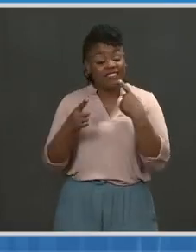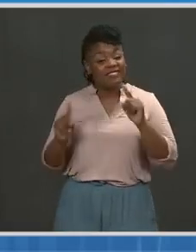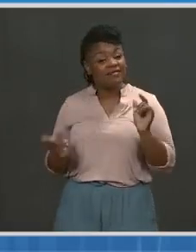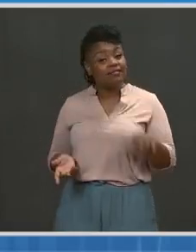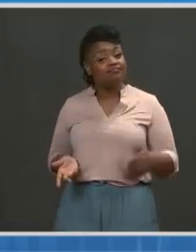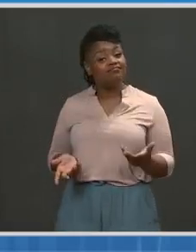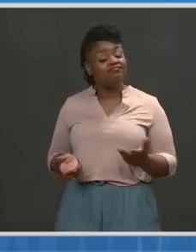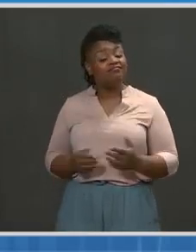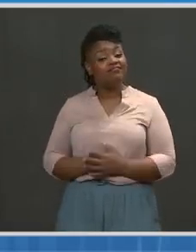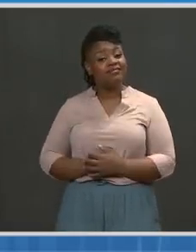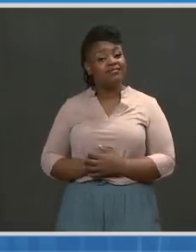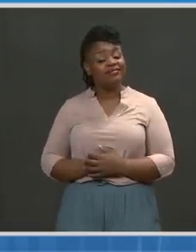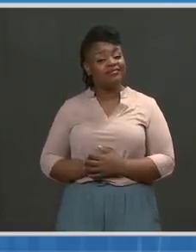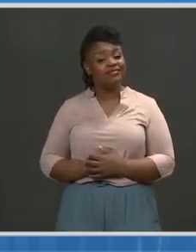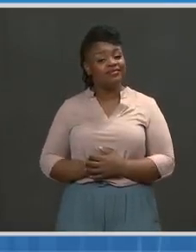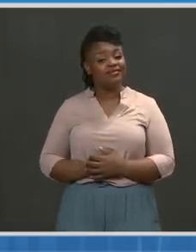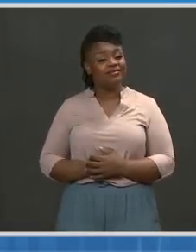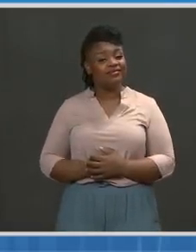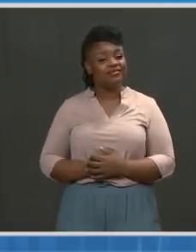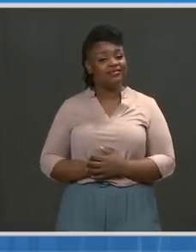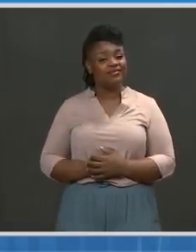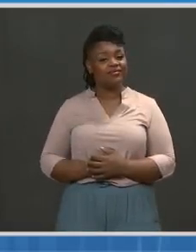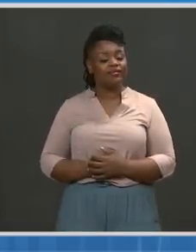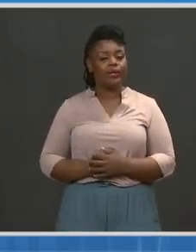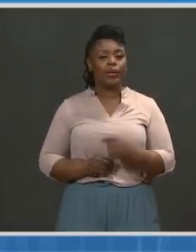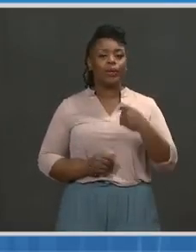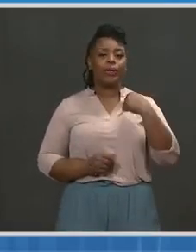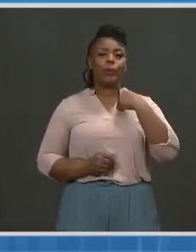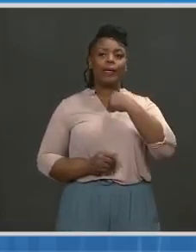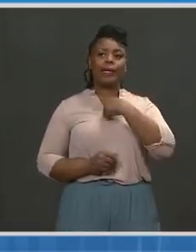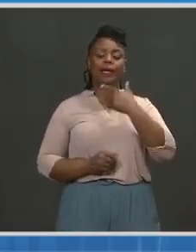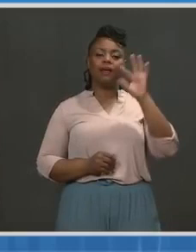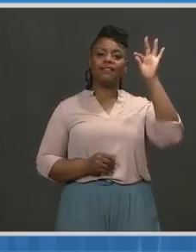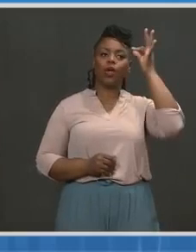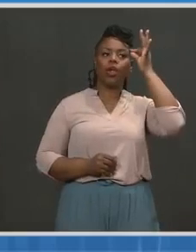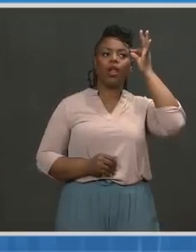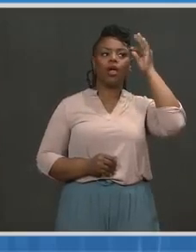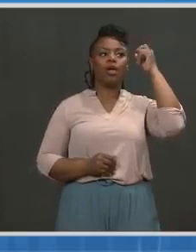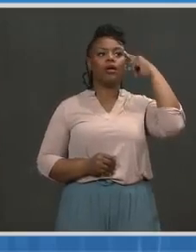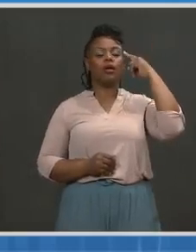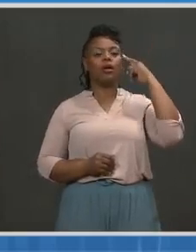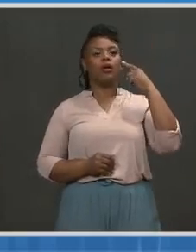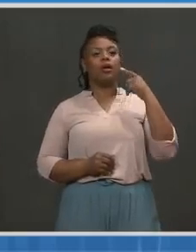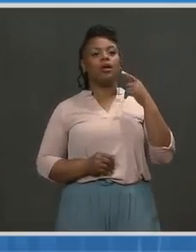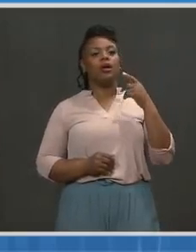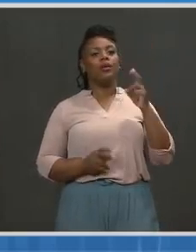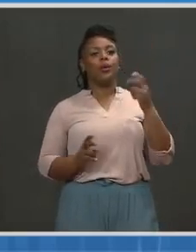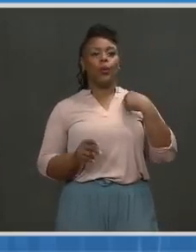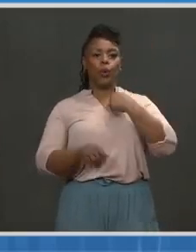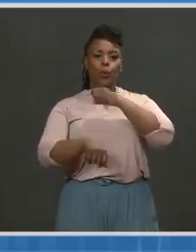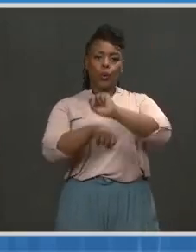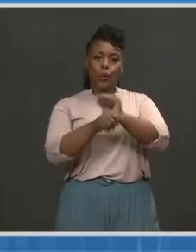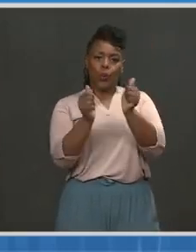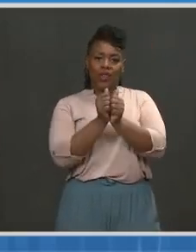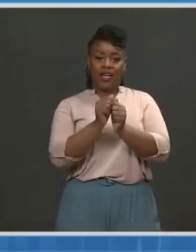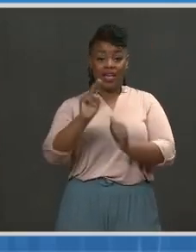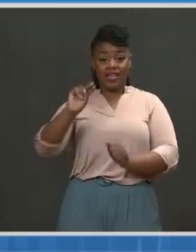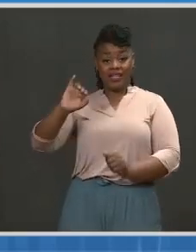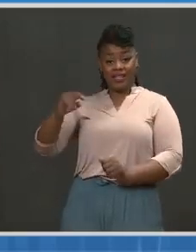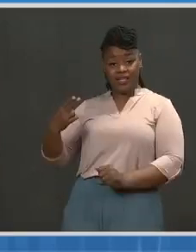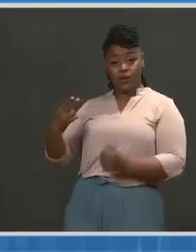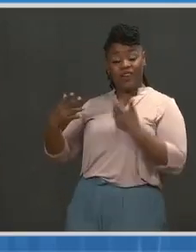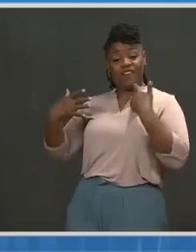of what was. On the basis of that, since we ourselves, i.e. the federal government in the form of the NIH,